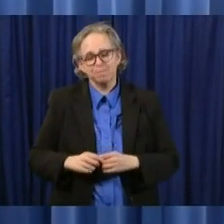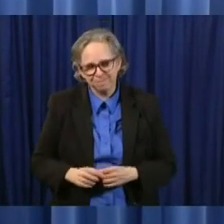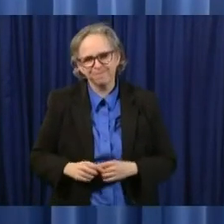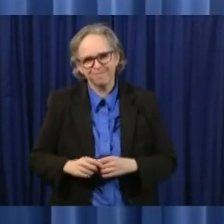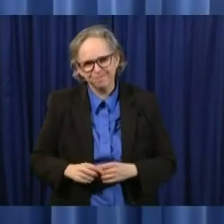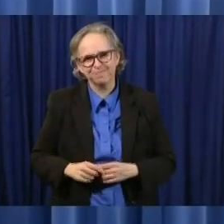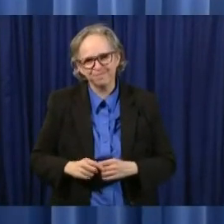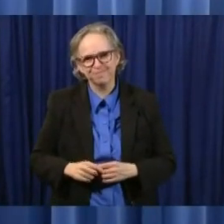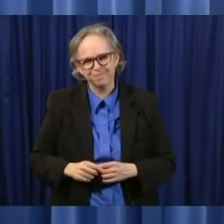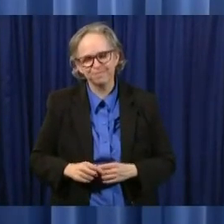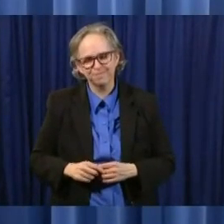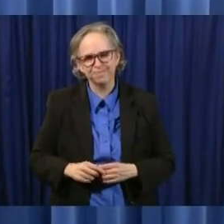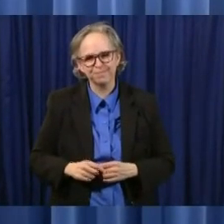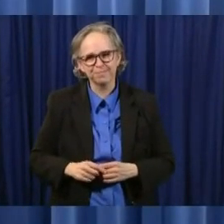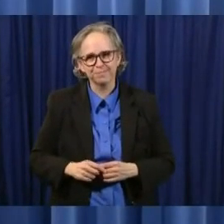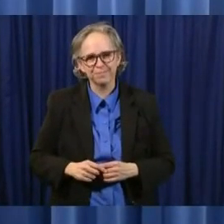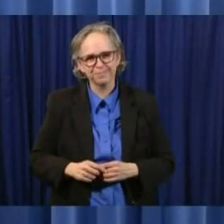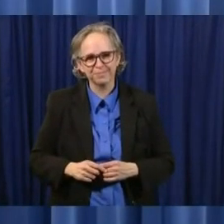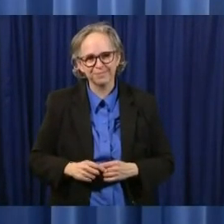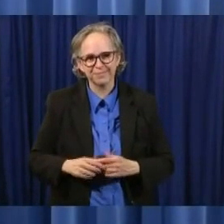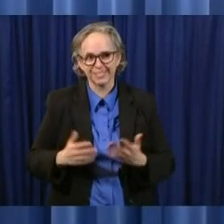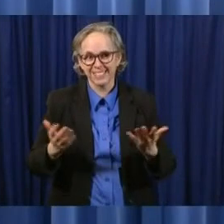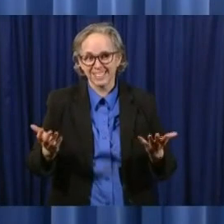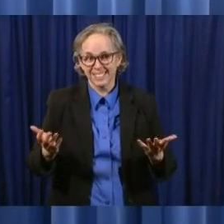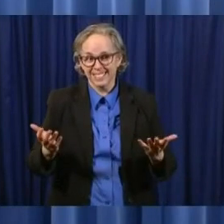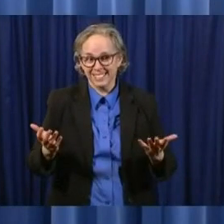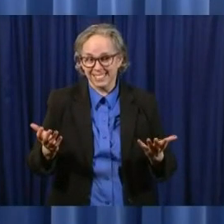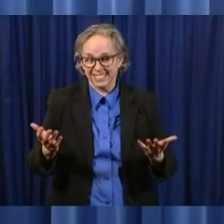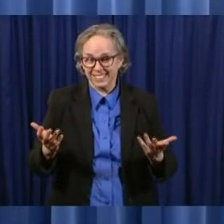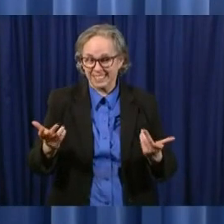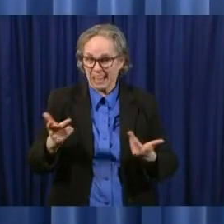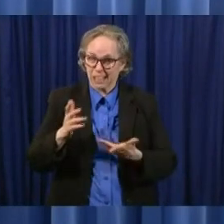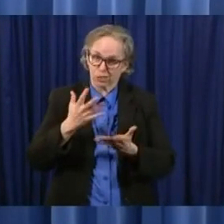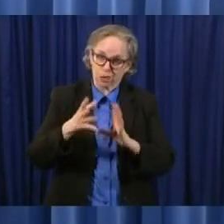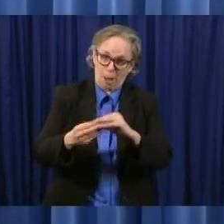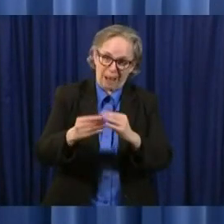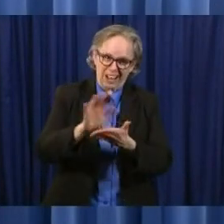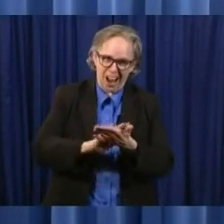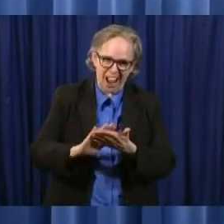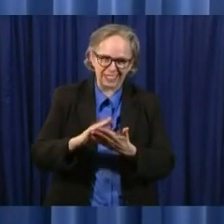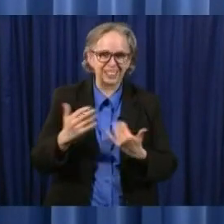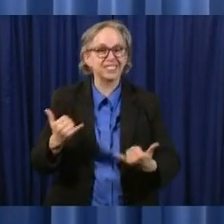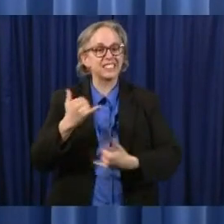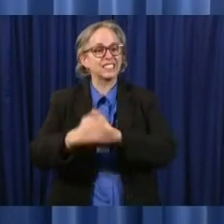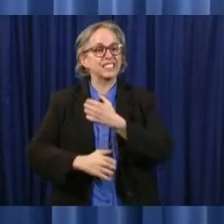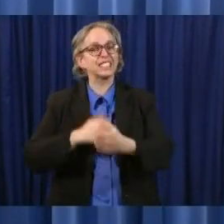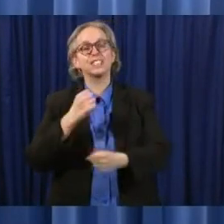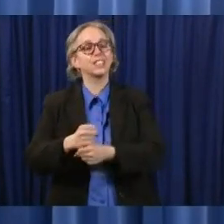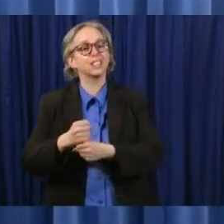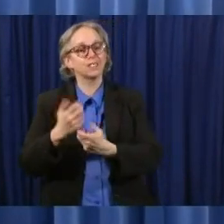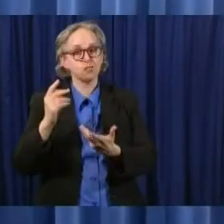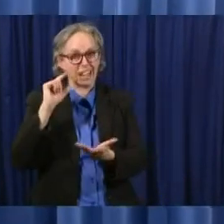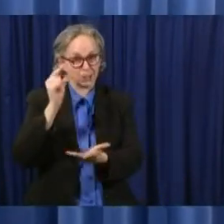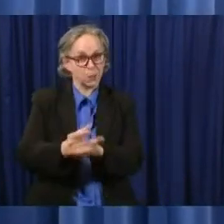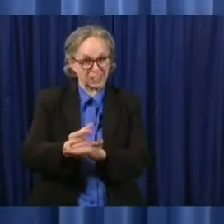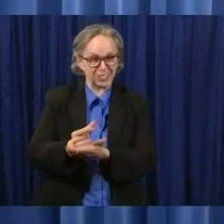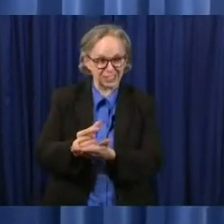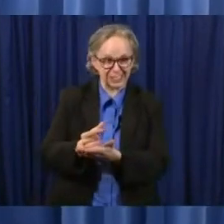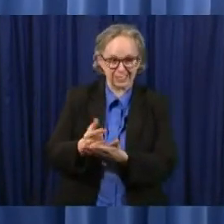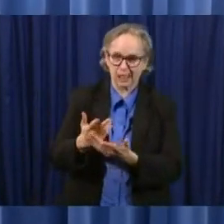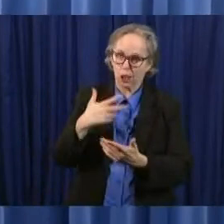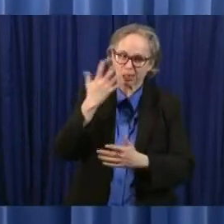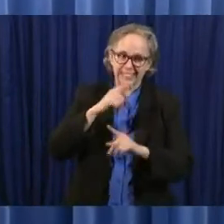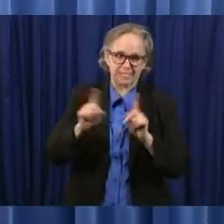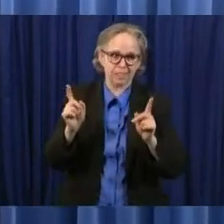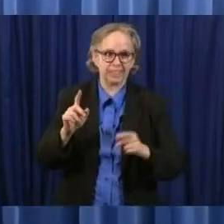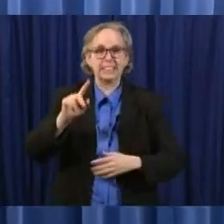and continuing to speak about colleges uh this year's graduation uh will be different uh tiffin university as